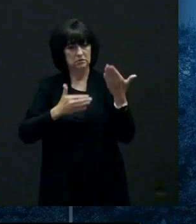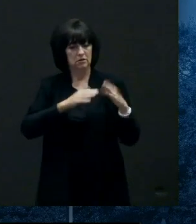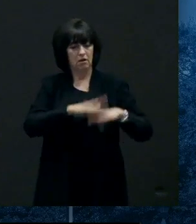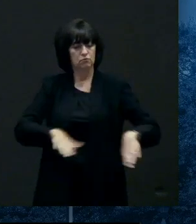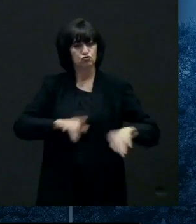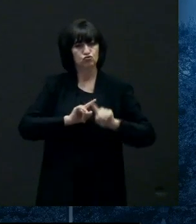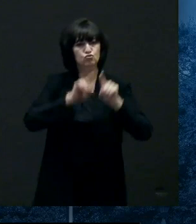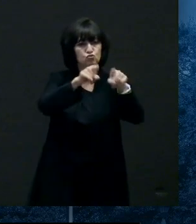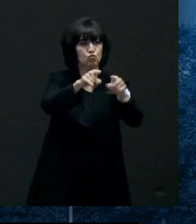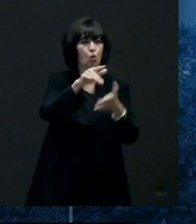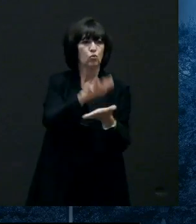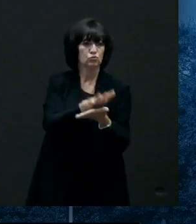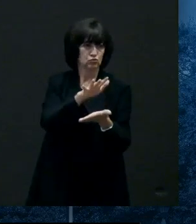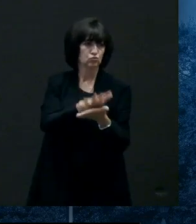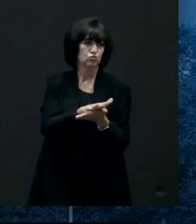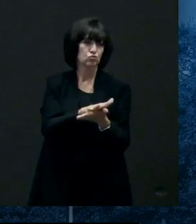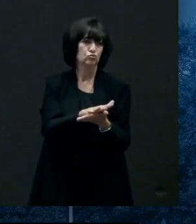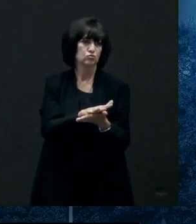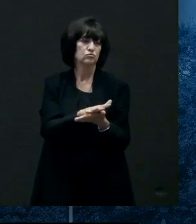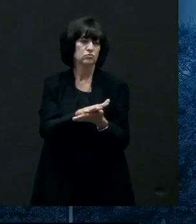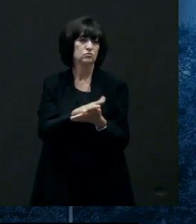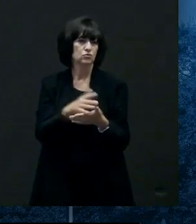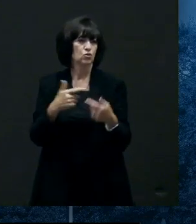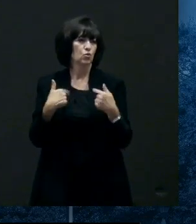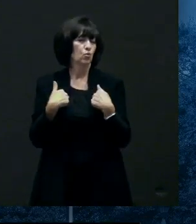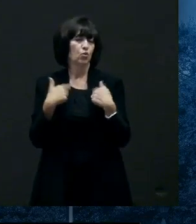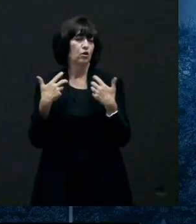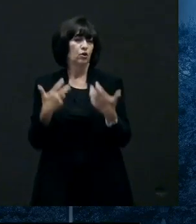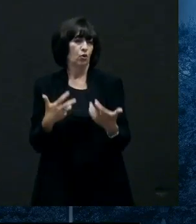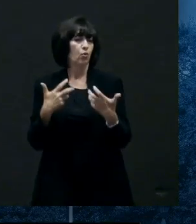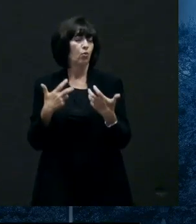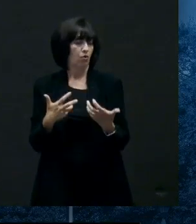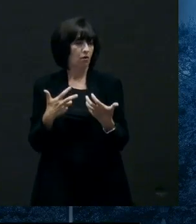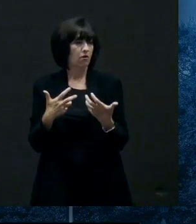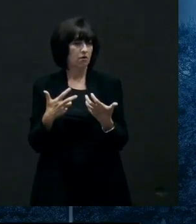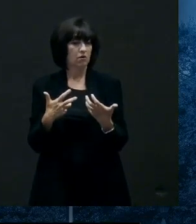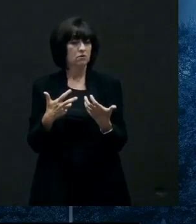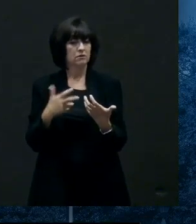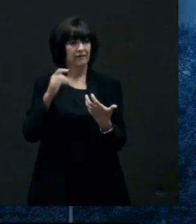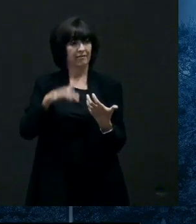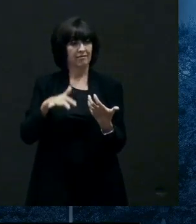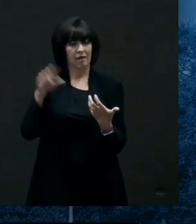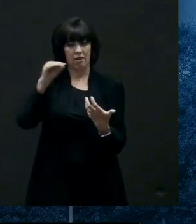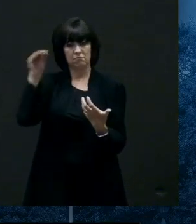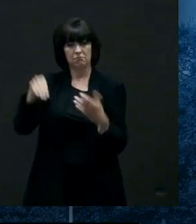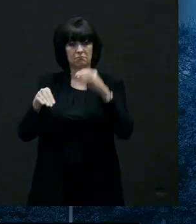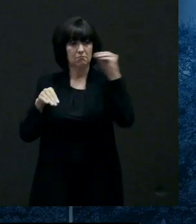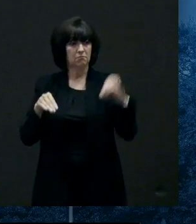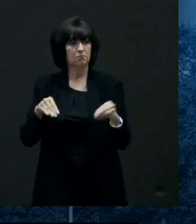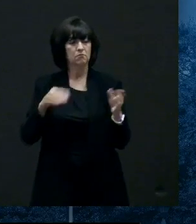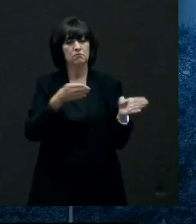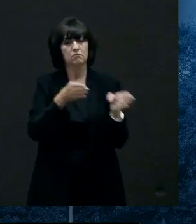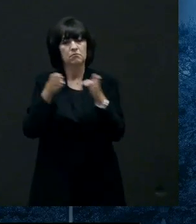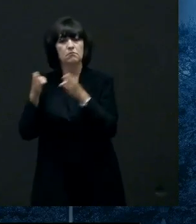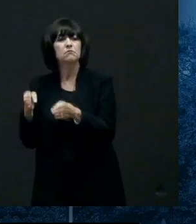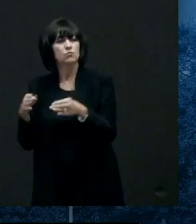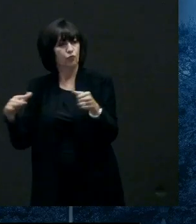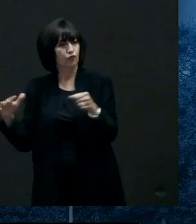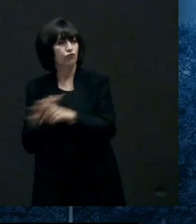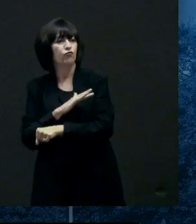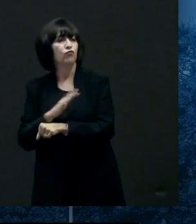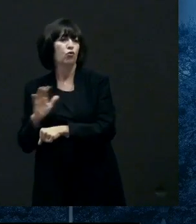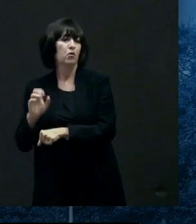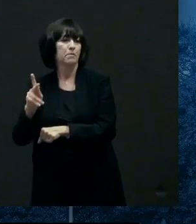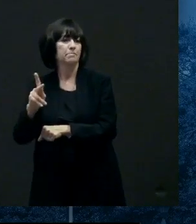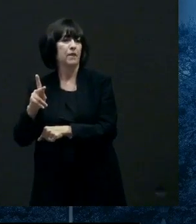fully remote to a hybrid to fully in-person instruction and to do that we have to have conditions on the ground that